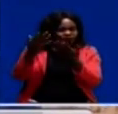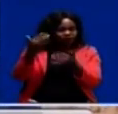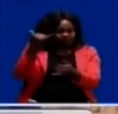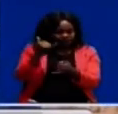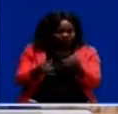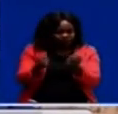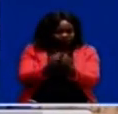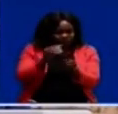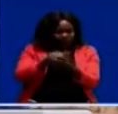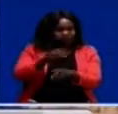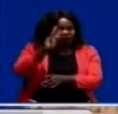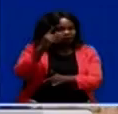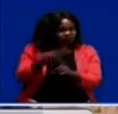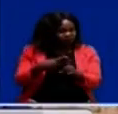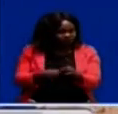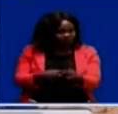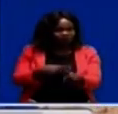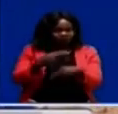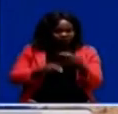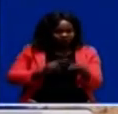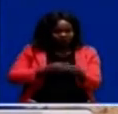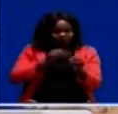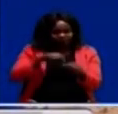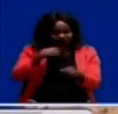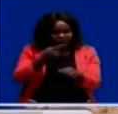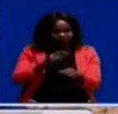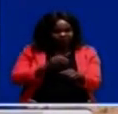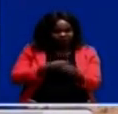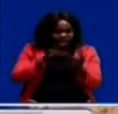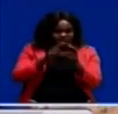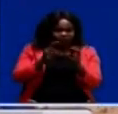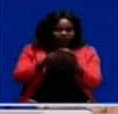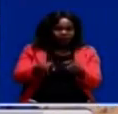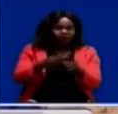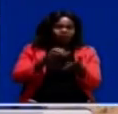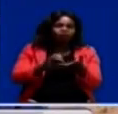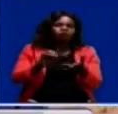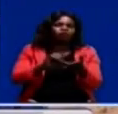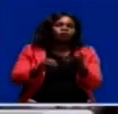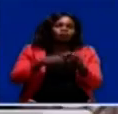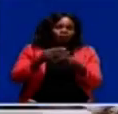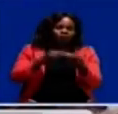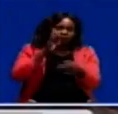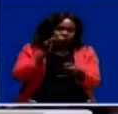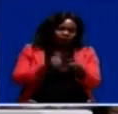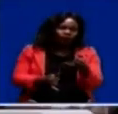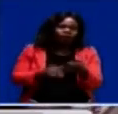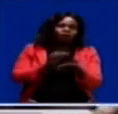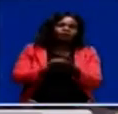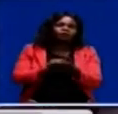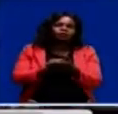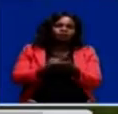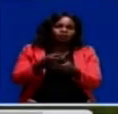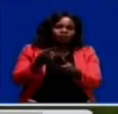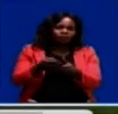within six months. So we can say our contract started in October and then we're expected to finish in April. Meanwhile, Namuala